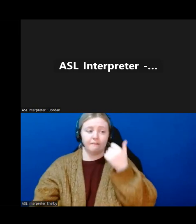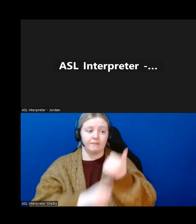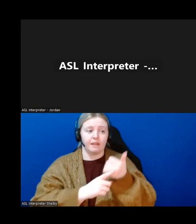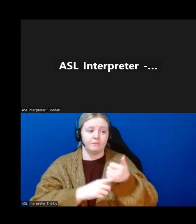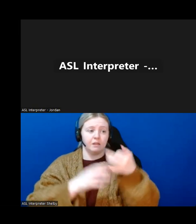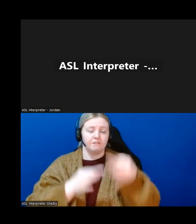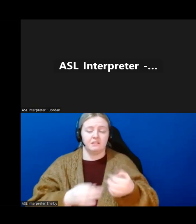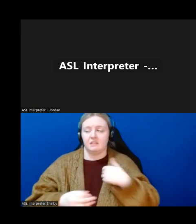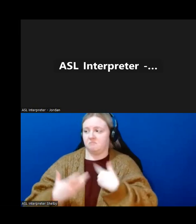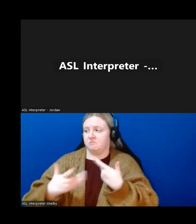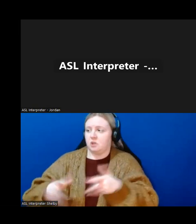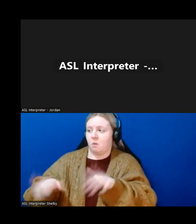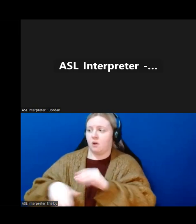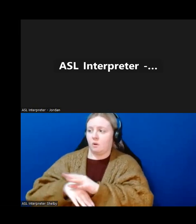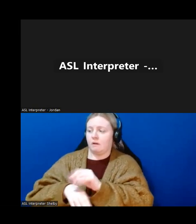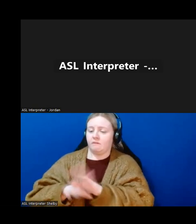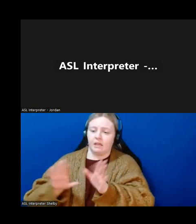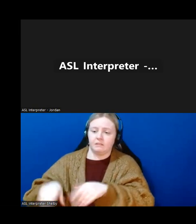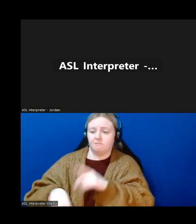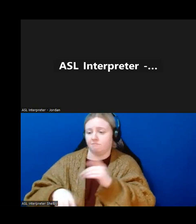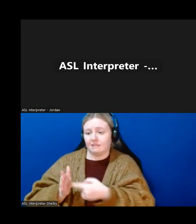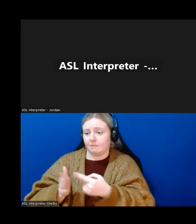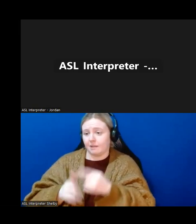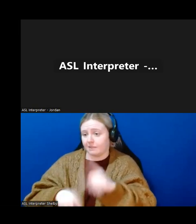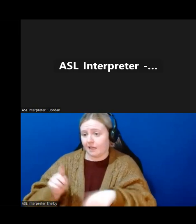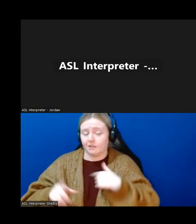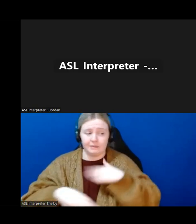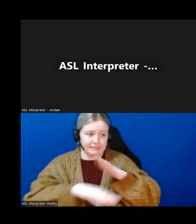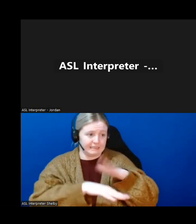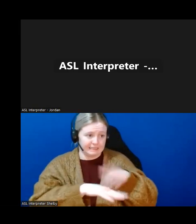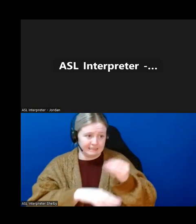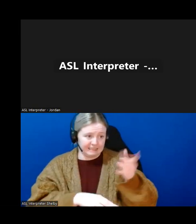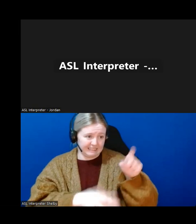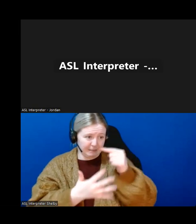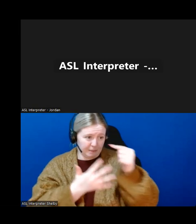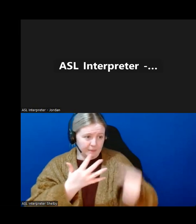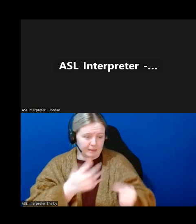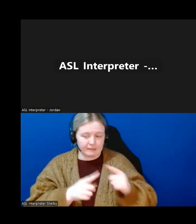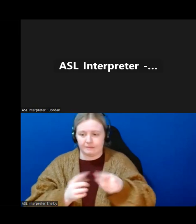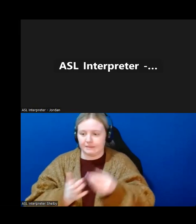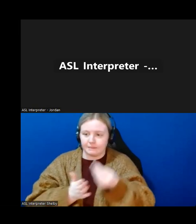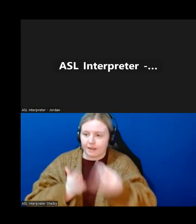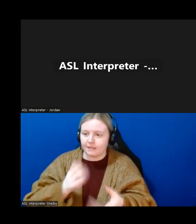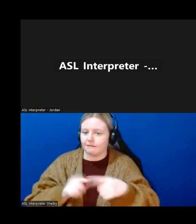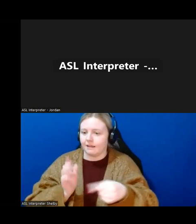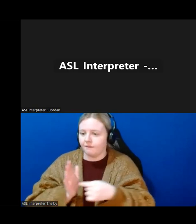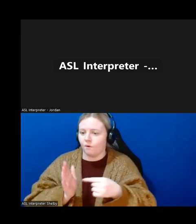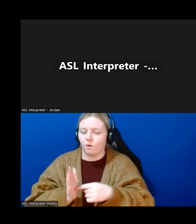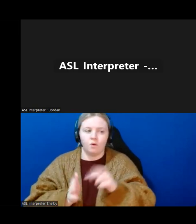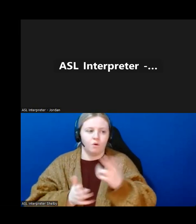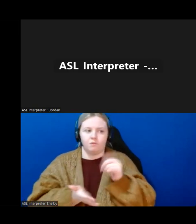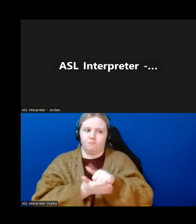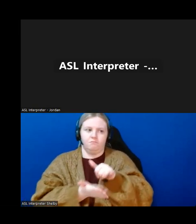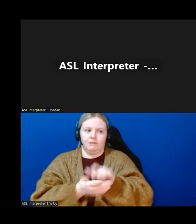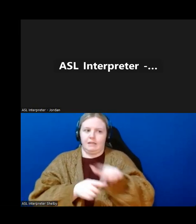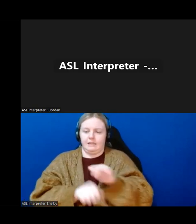that guidance or they can't because sometimes what we're advising is expensive or it's burdensome, we say, okay, thanks